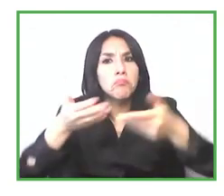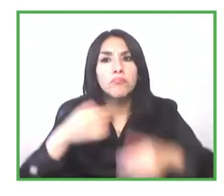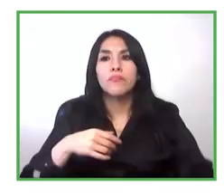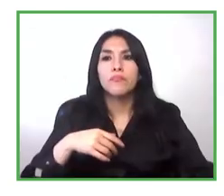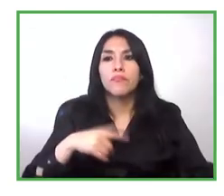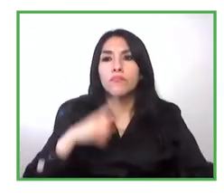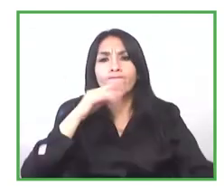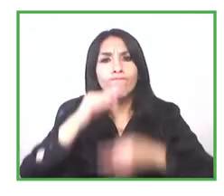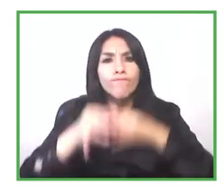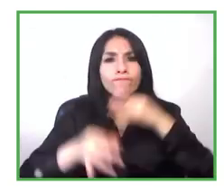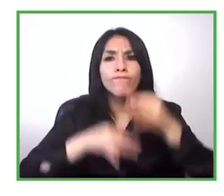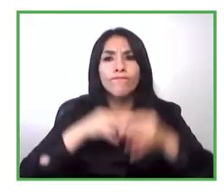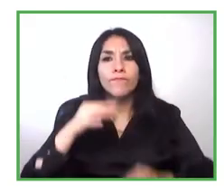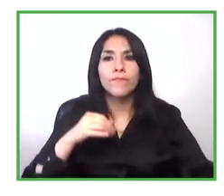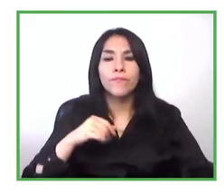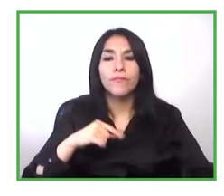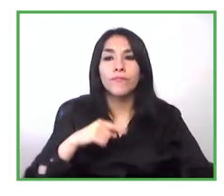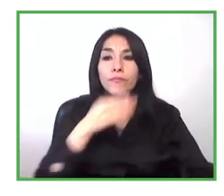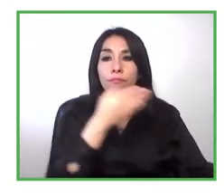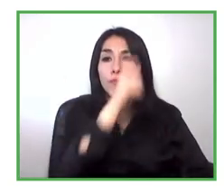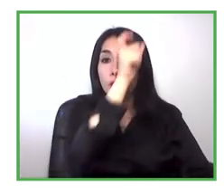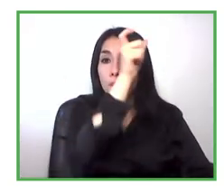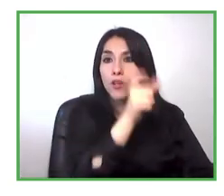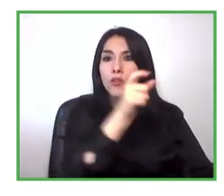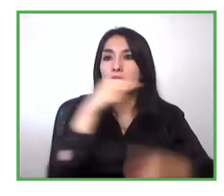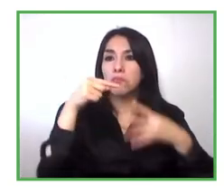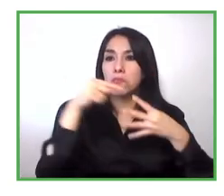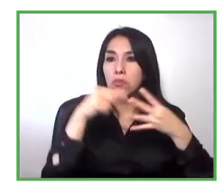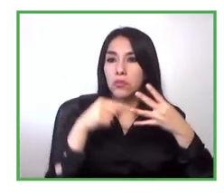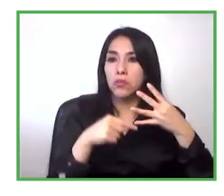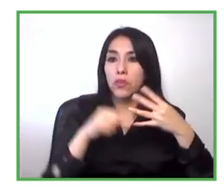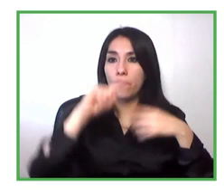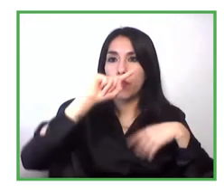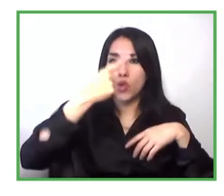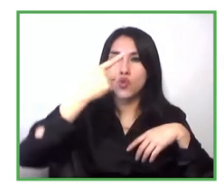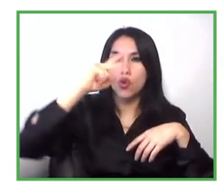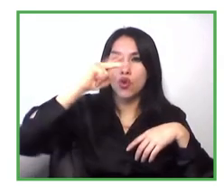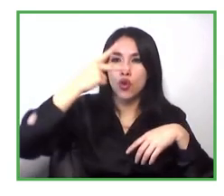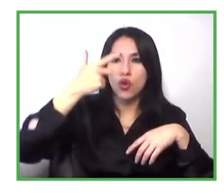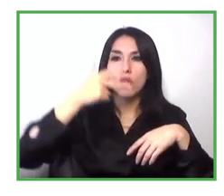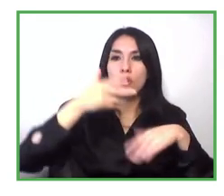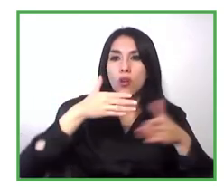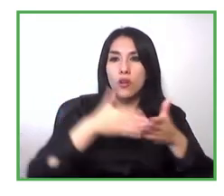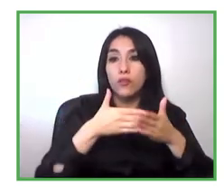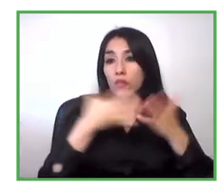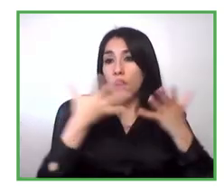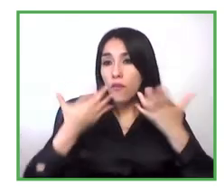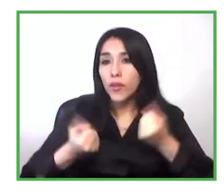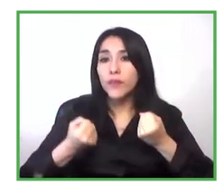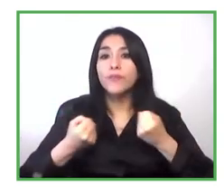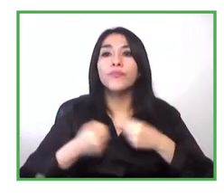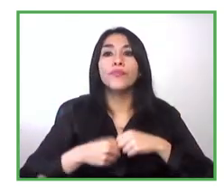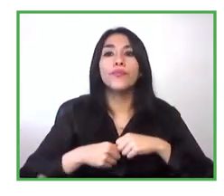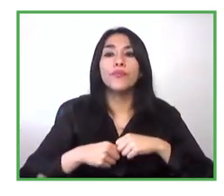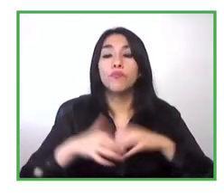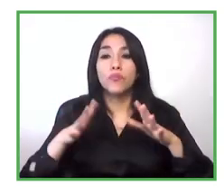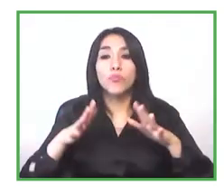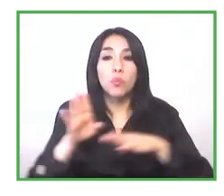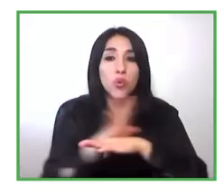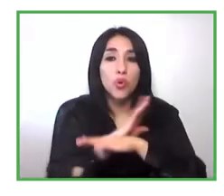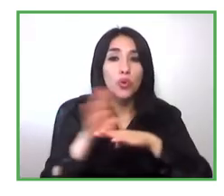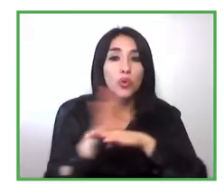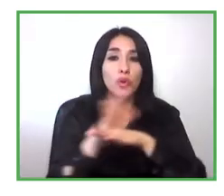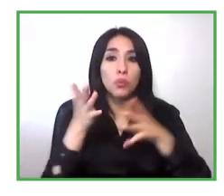the three main barriers that we had to overcome in the project or work with during the project i fully agree